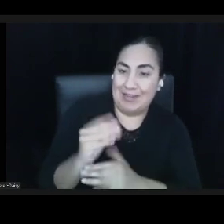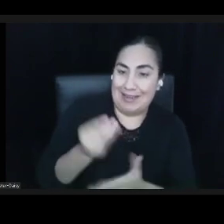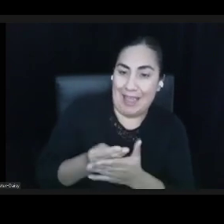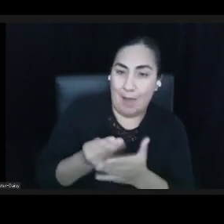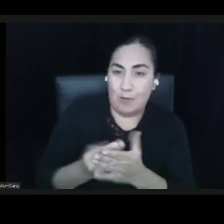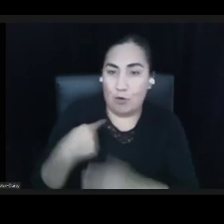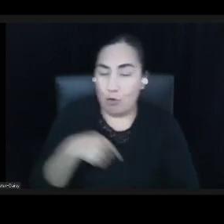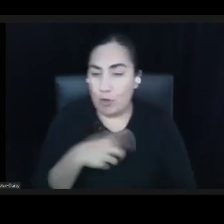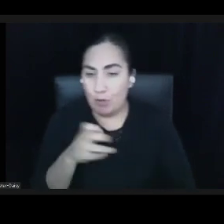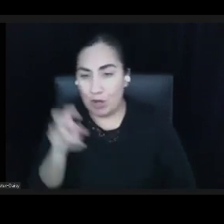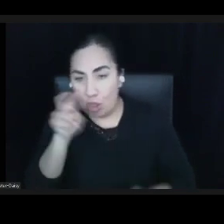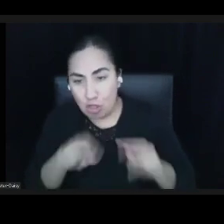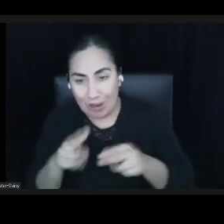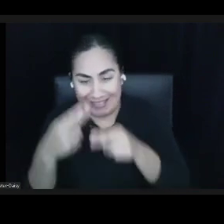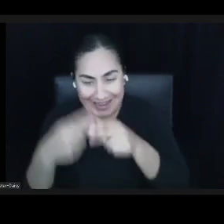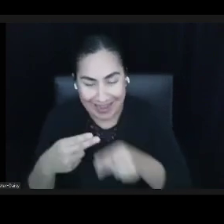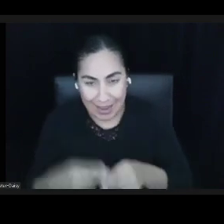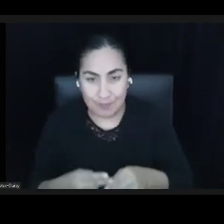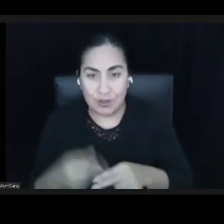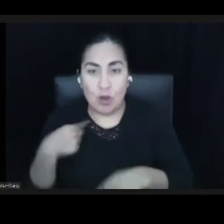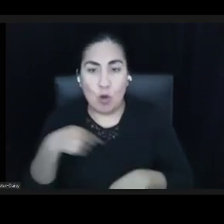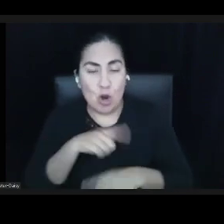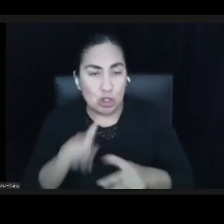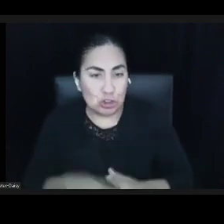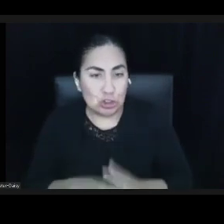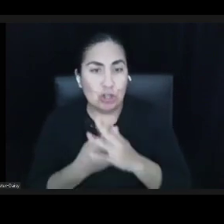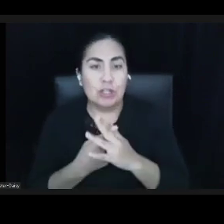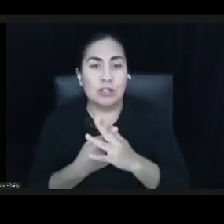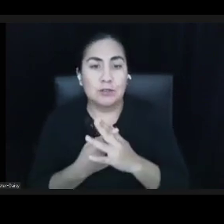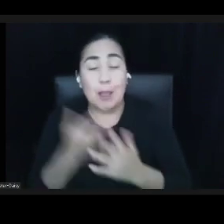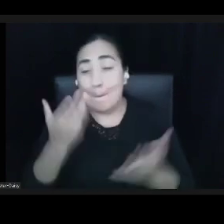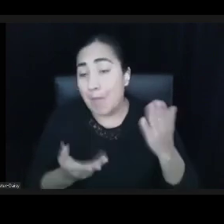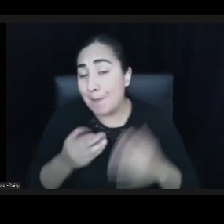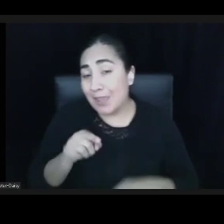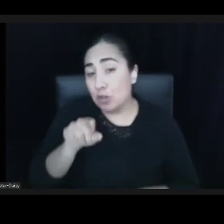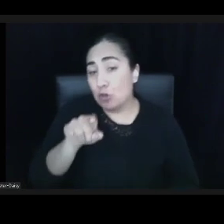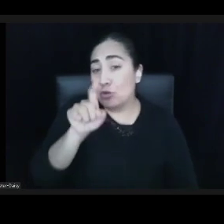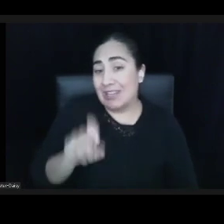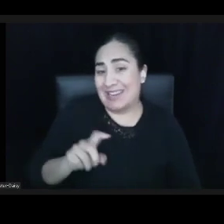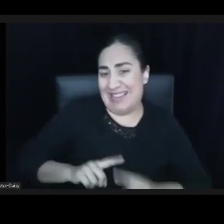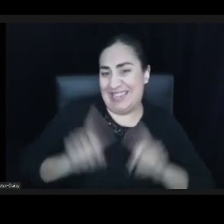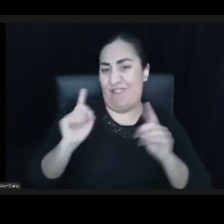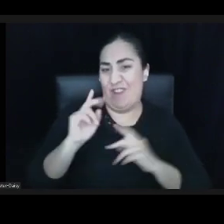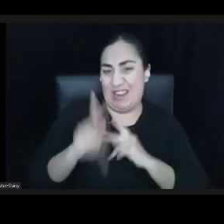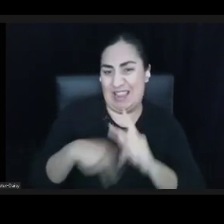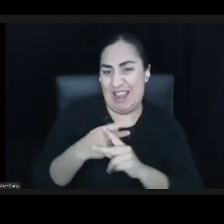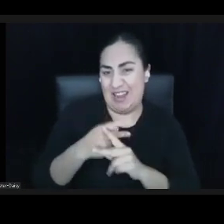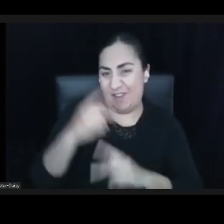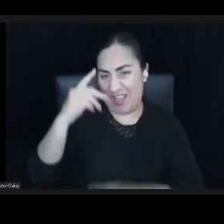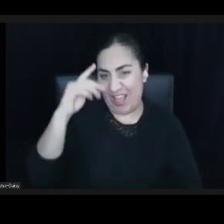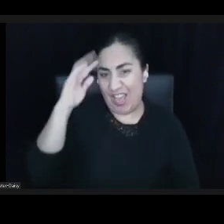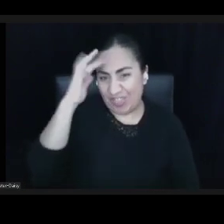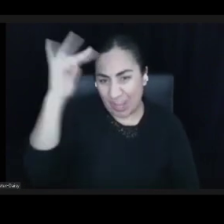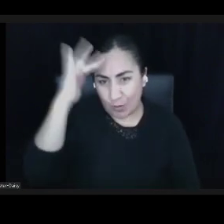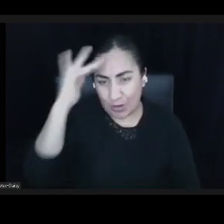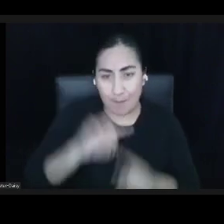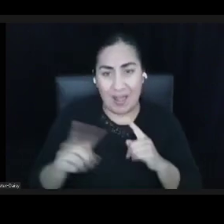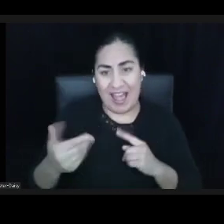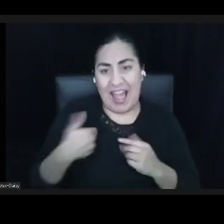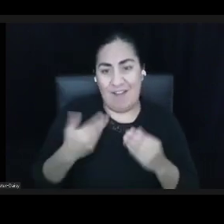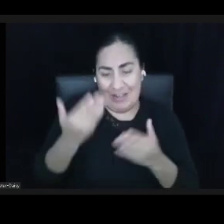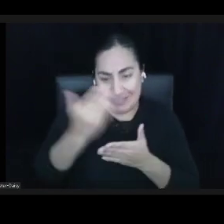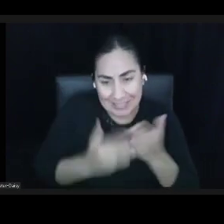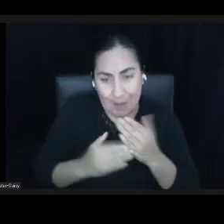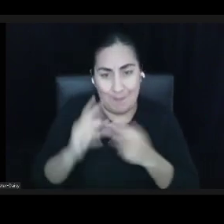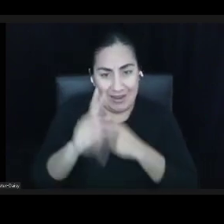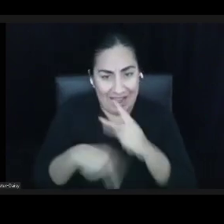applications that we're starting to get clear, and you might use a different theory here, but that there would be some analysis that said, I know